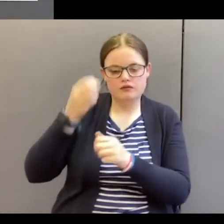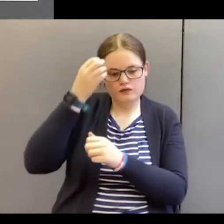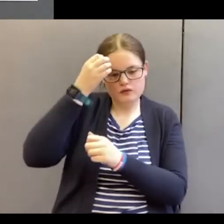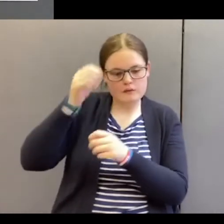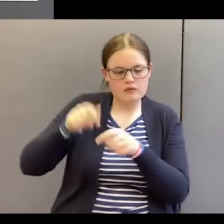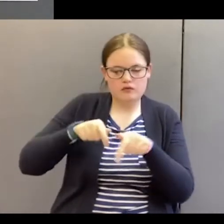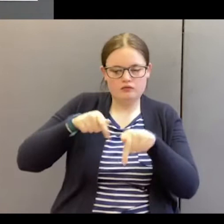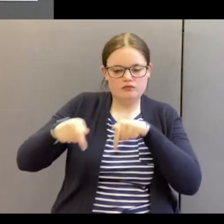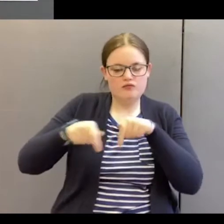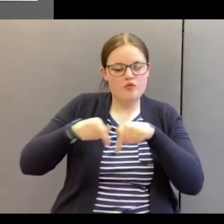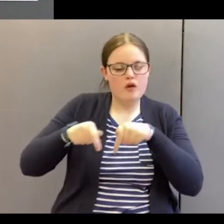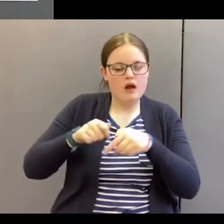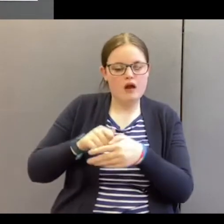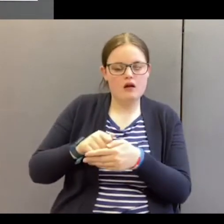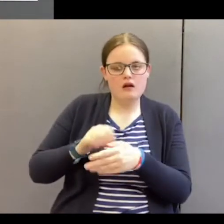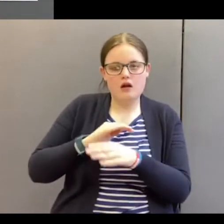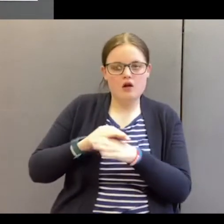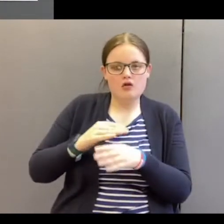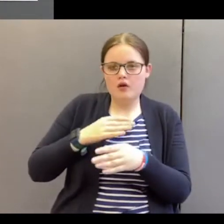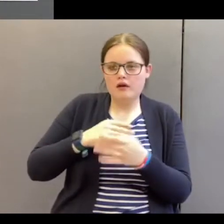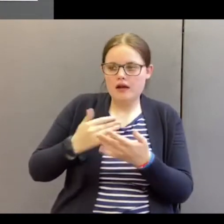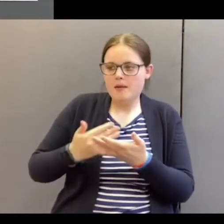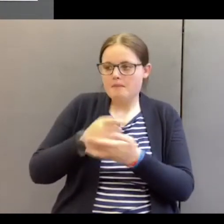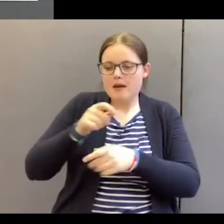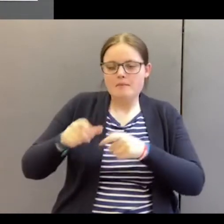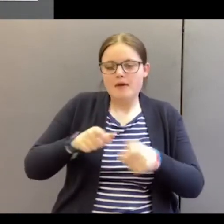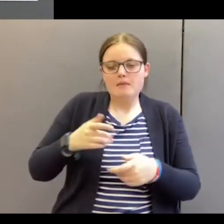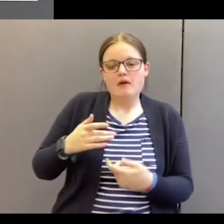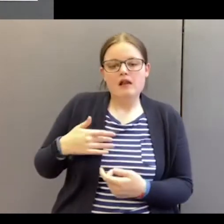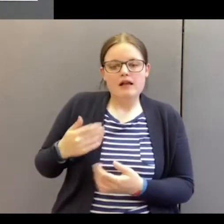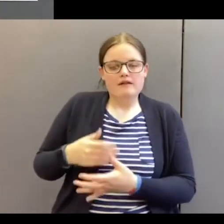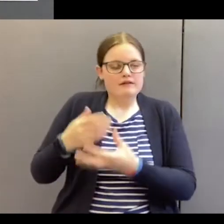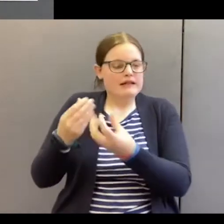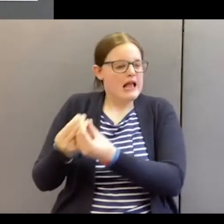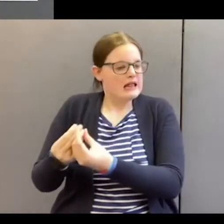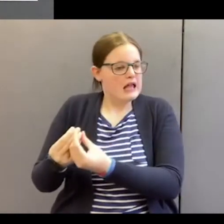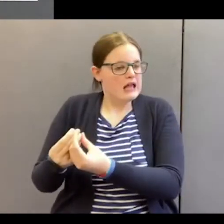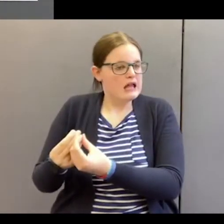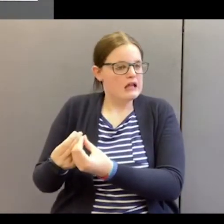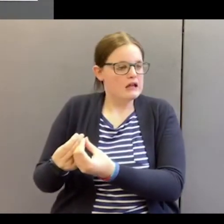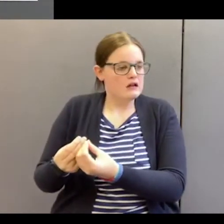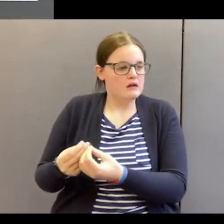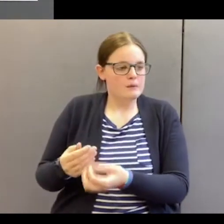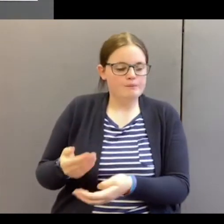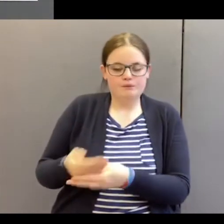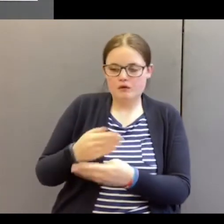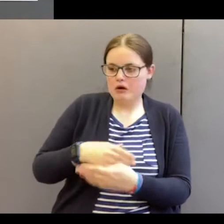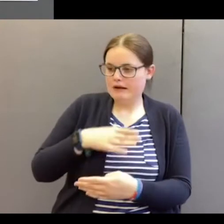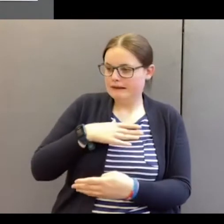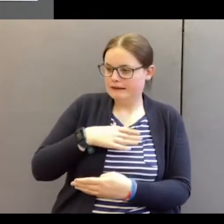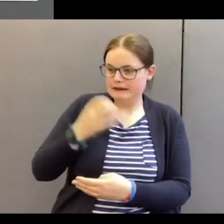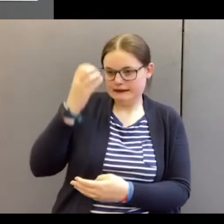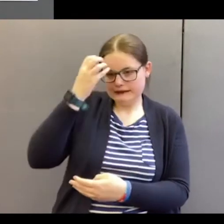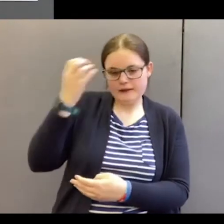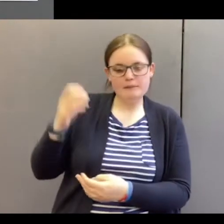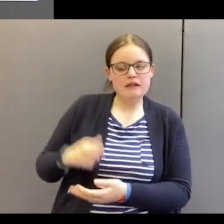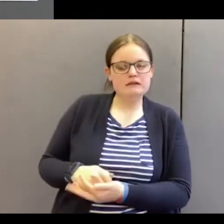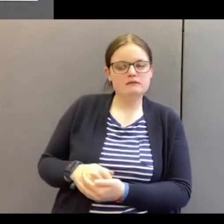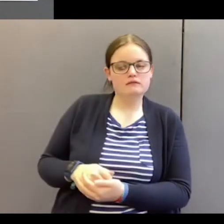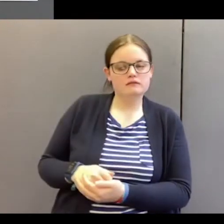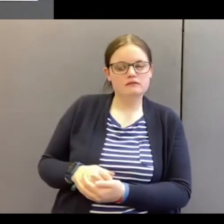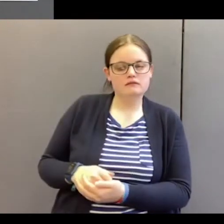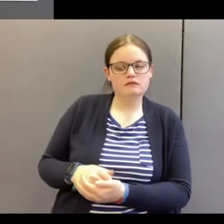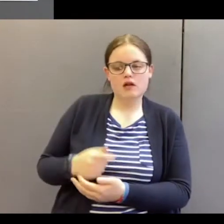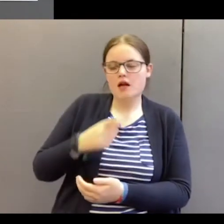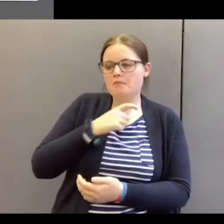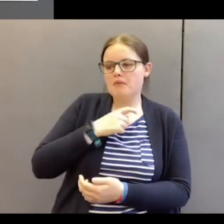rulers, you don't need many people living together before there's a need for a government. I